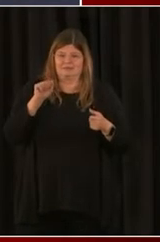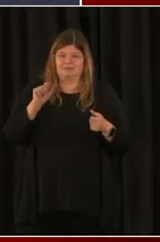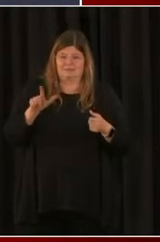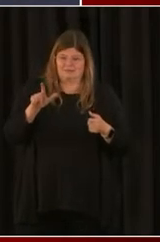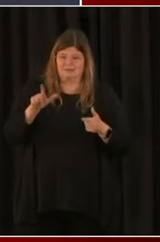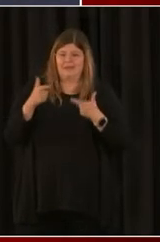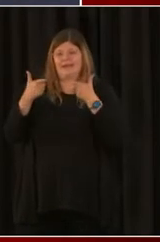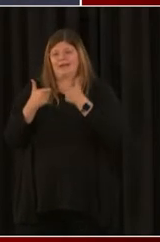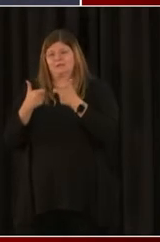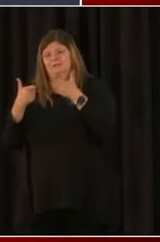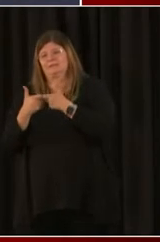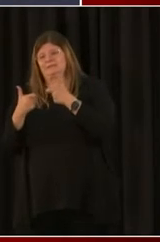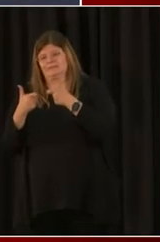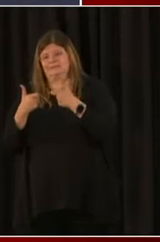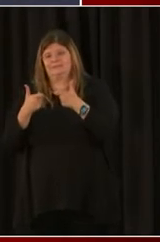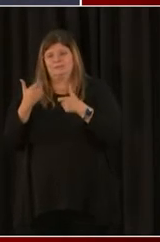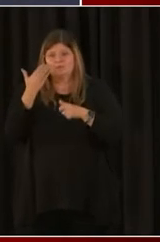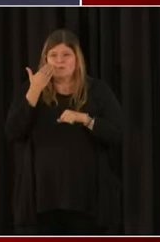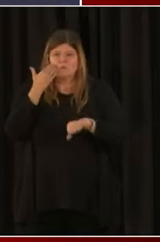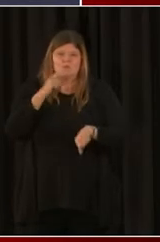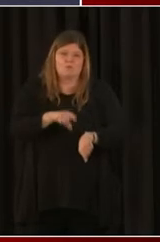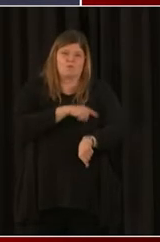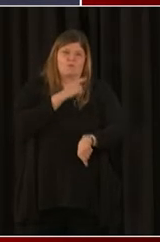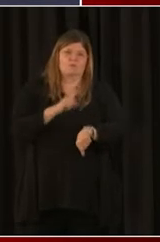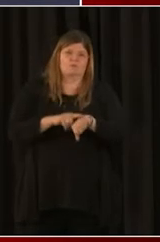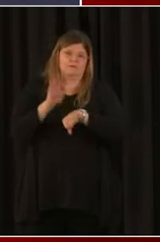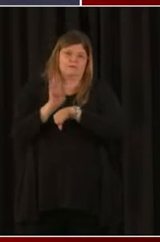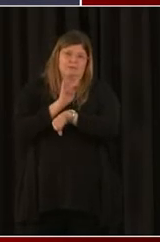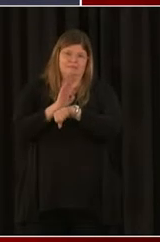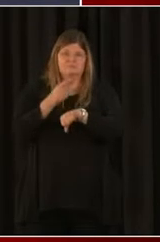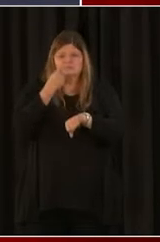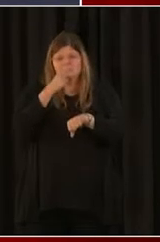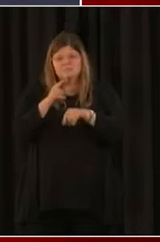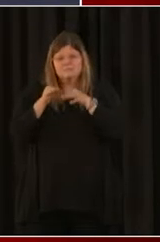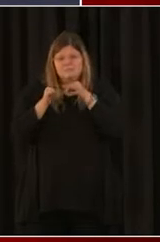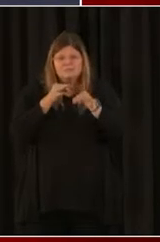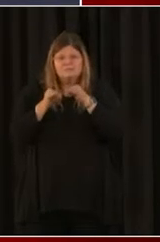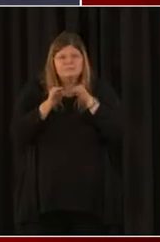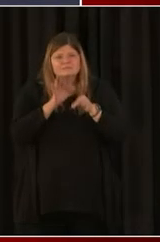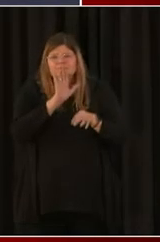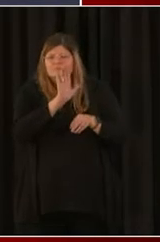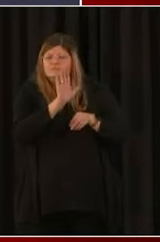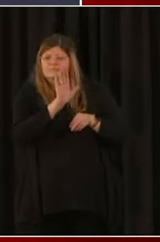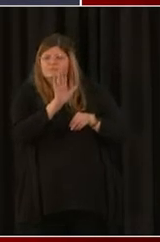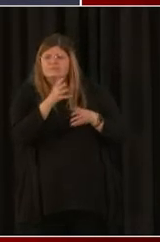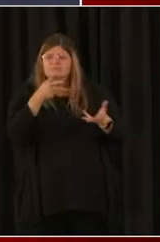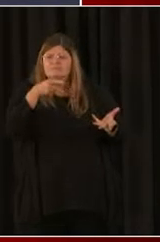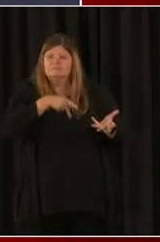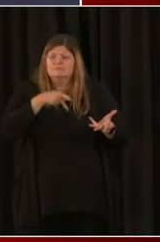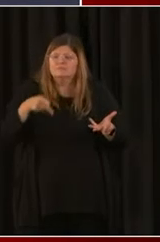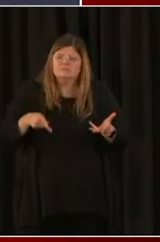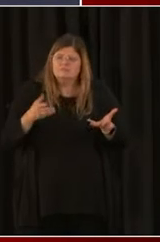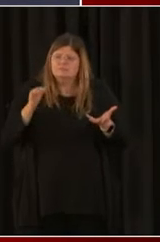you talk a little bit about your experience with the SBA resources, either the EDIL or the PPP?